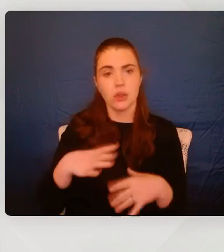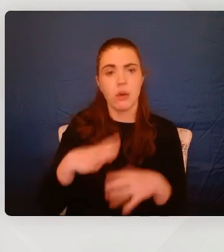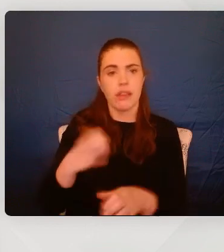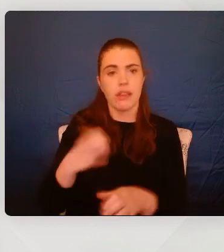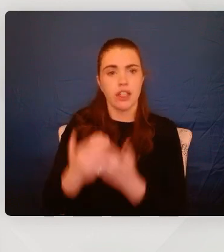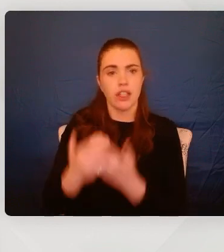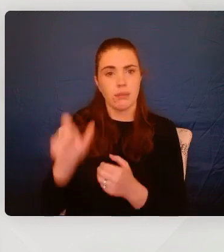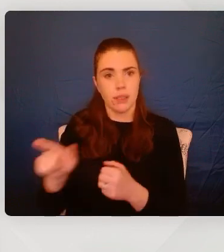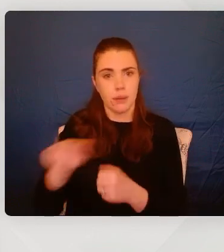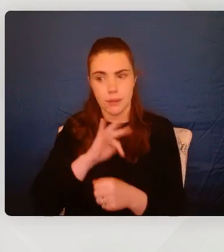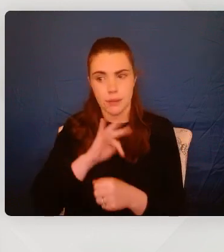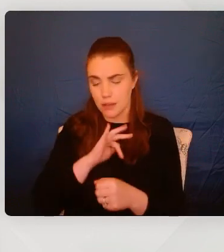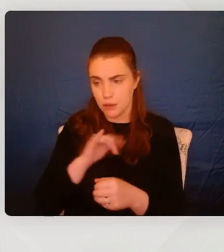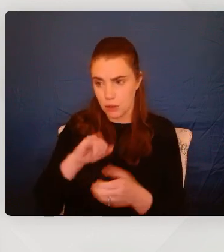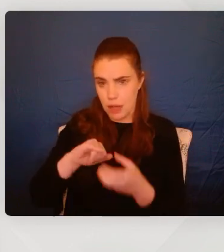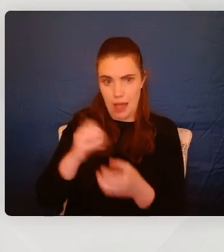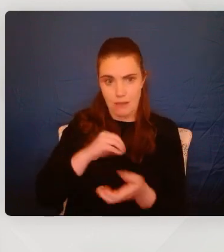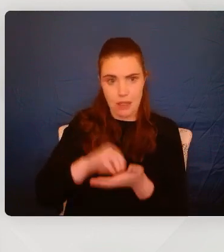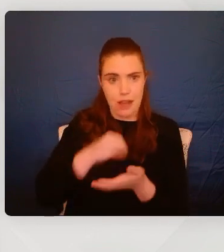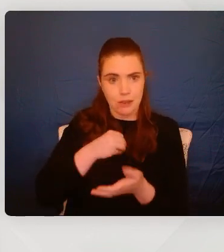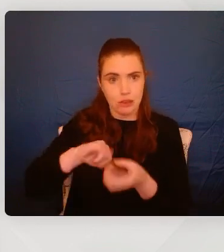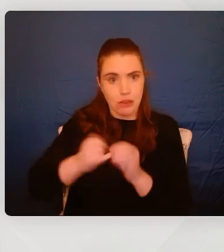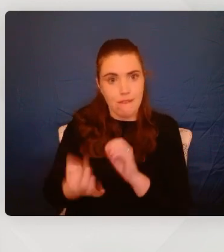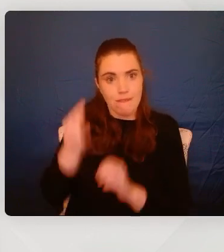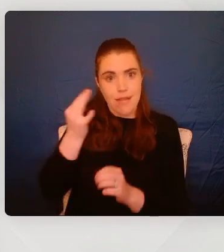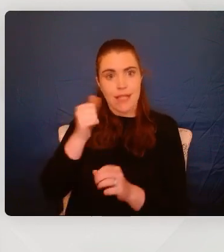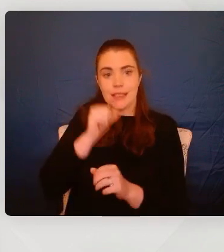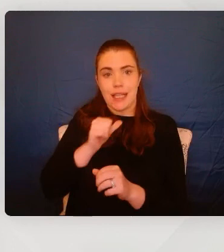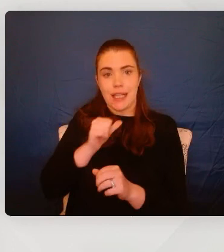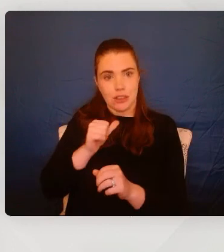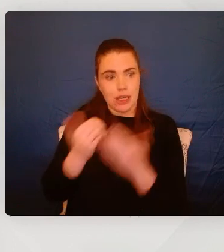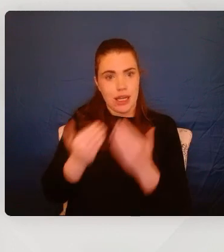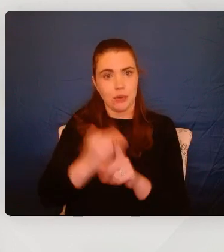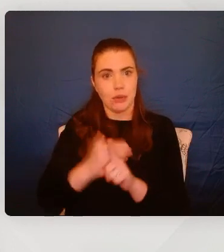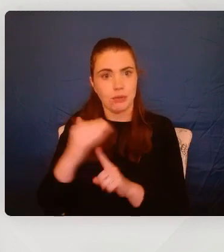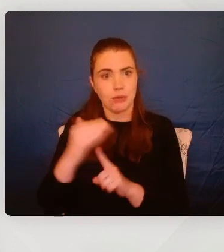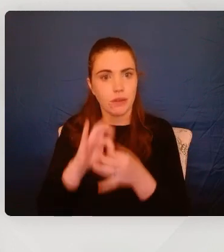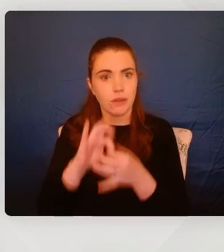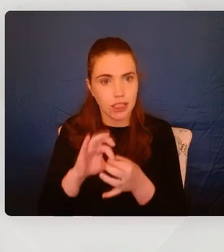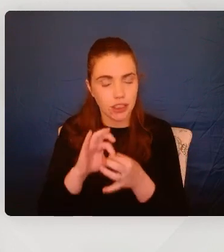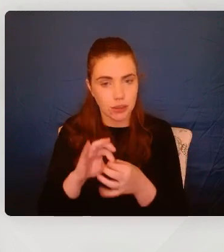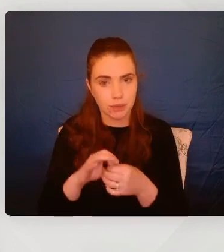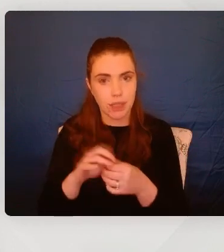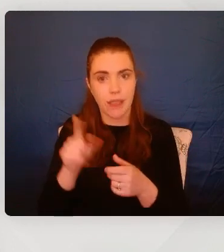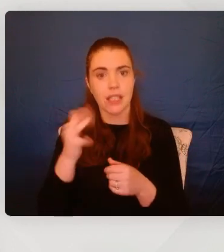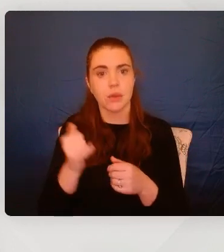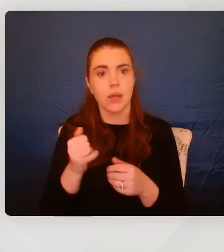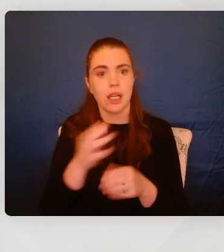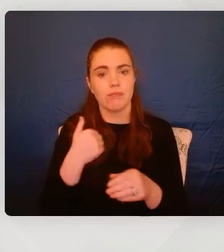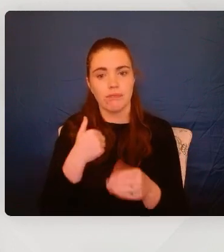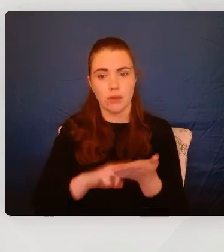in themselves to have to come up with the answers to improve the relationship. And that's, I suppose, why within a family therapy model,